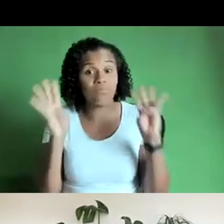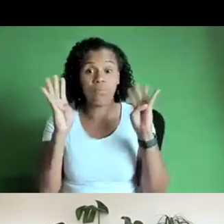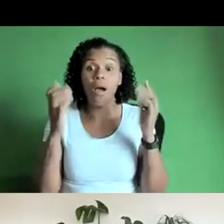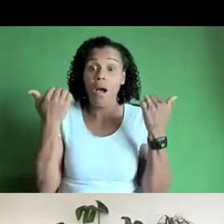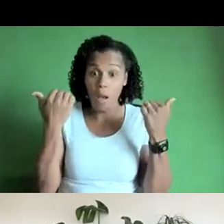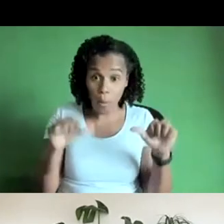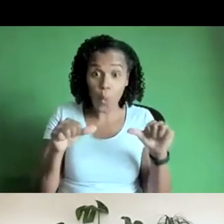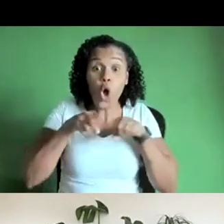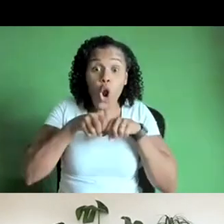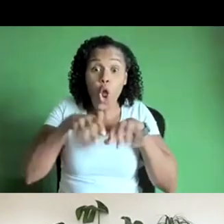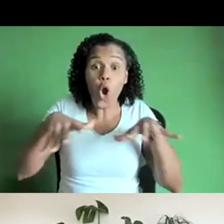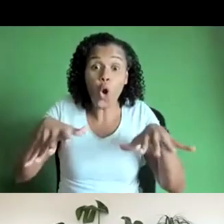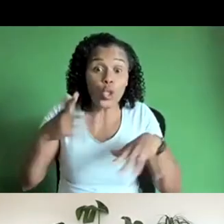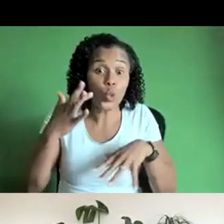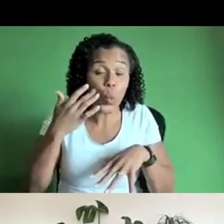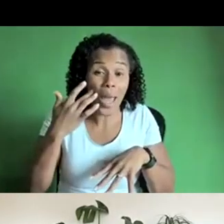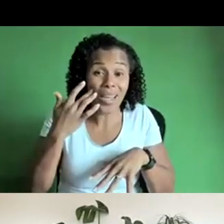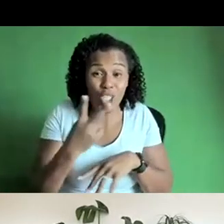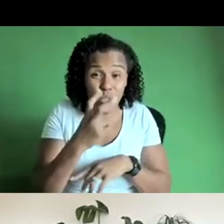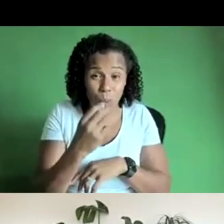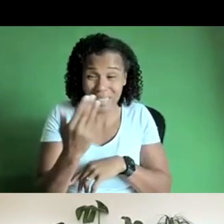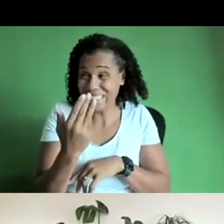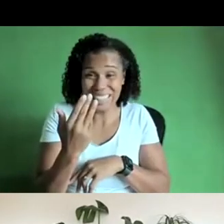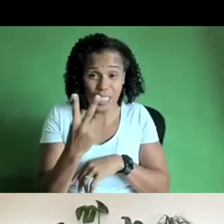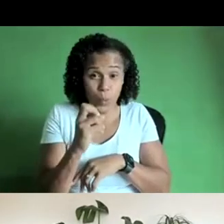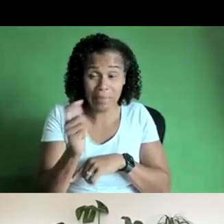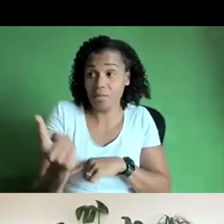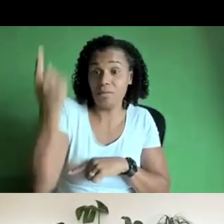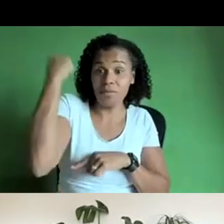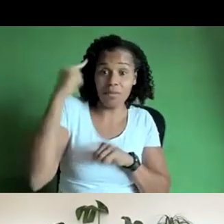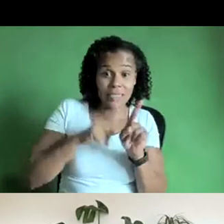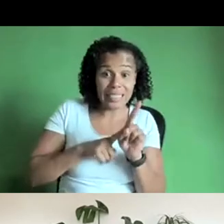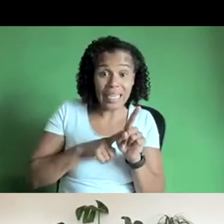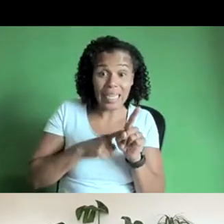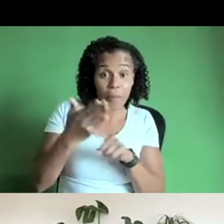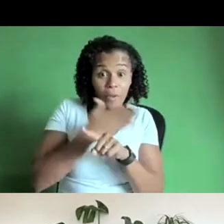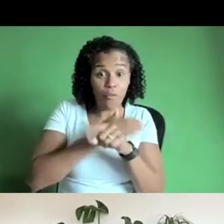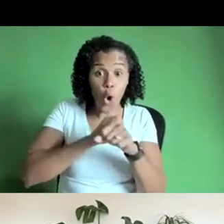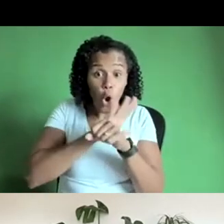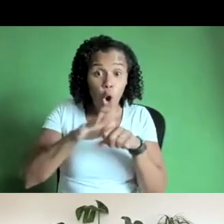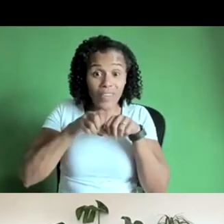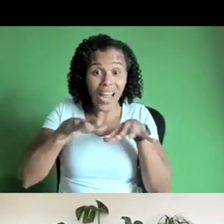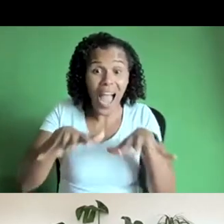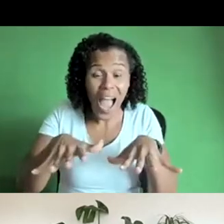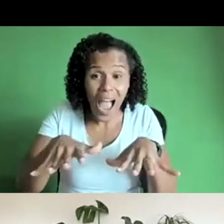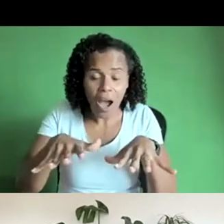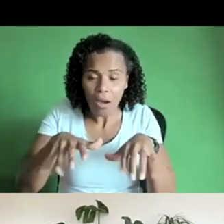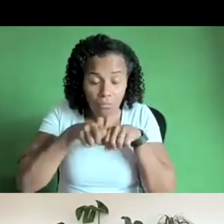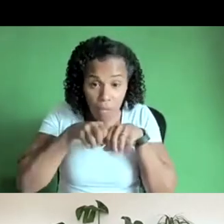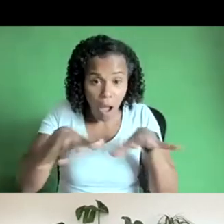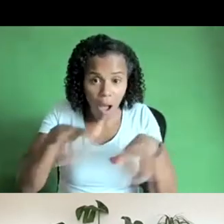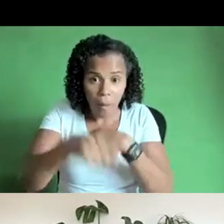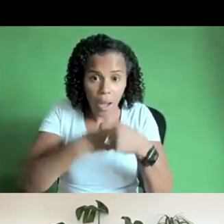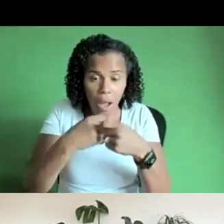and had to close uh with the gallery shutting so there was this kind of incredible uh moment where